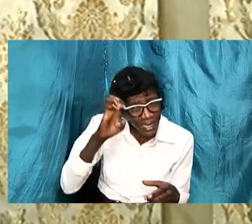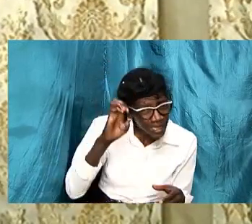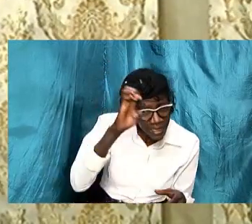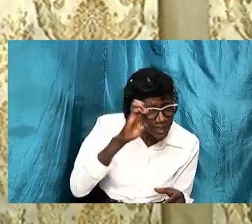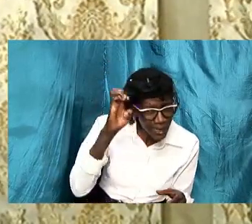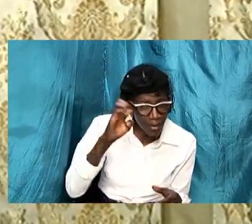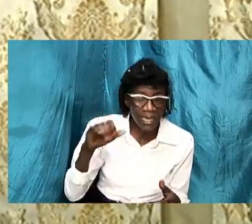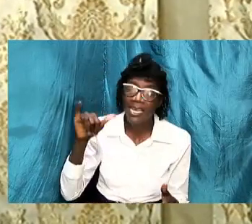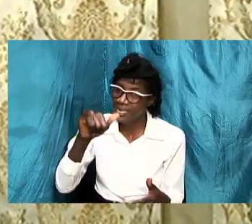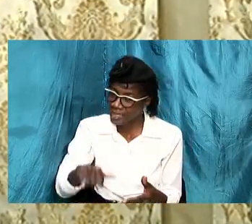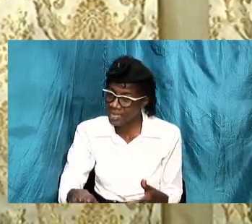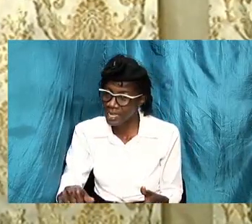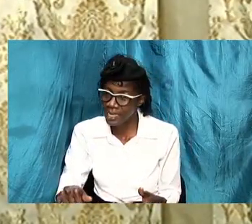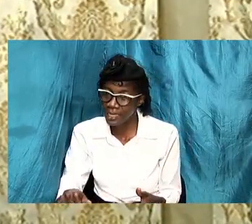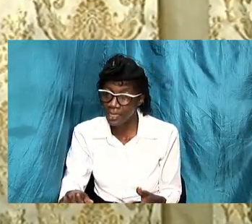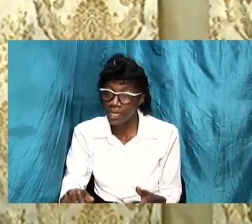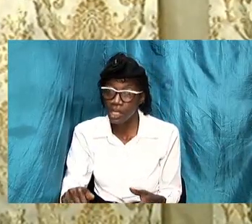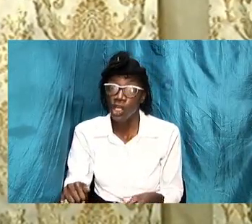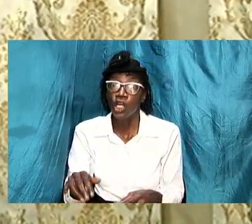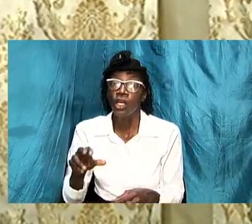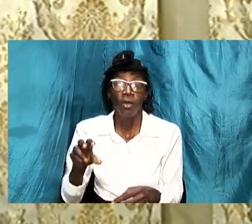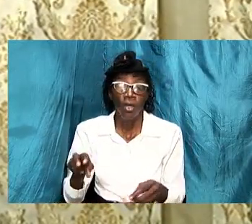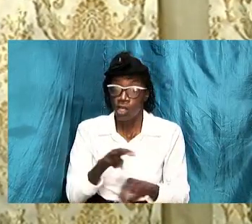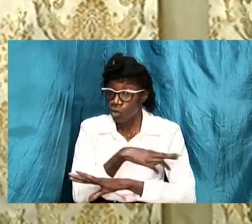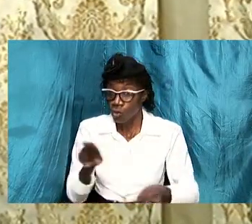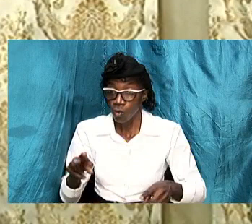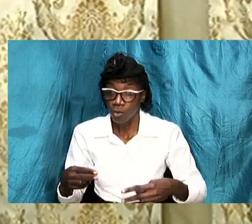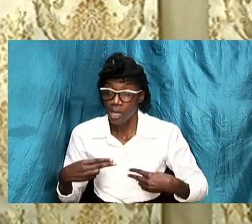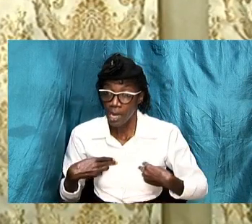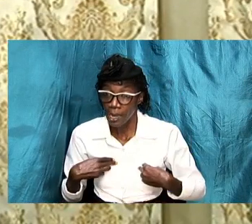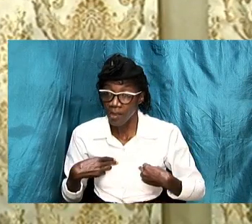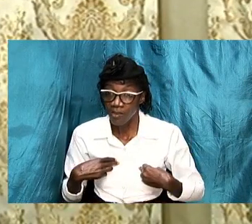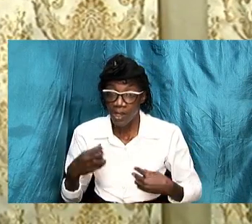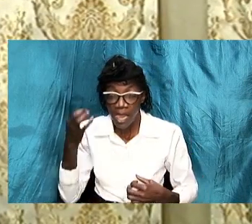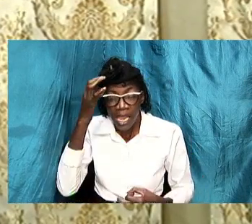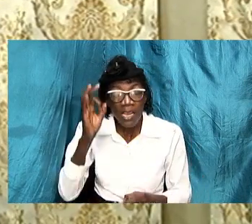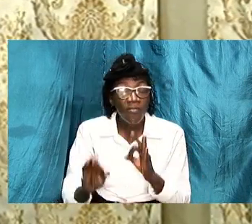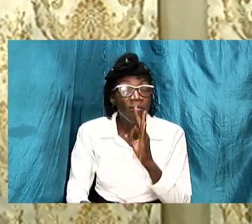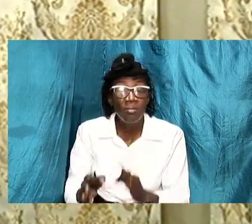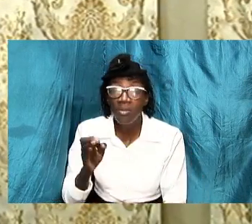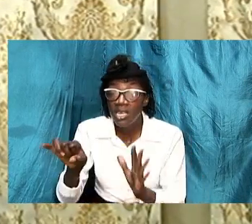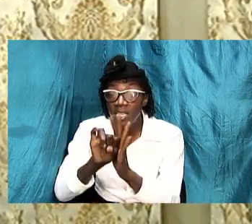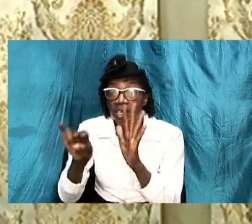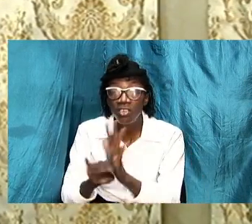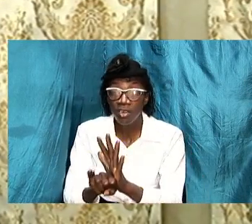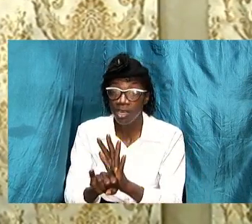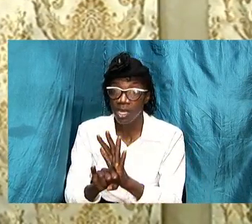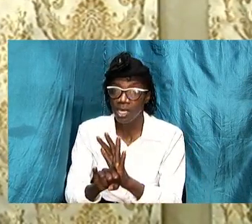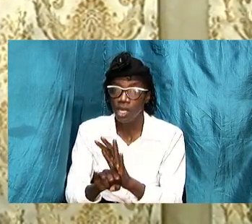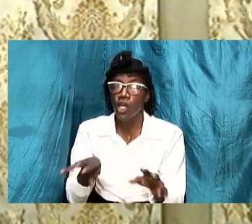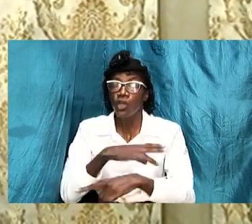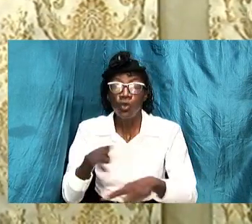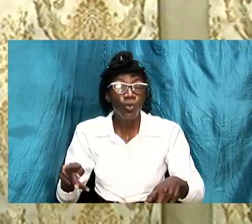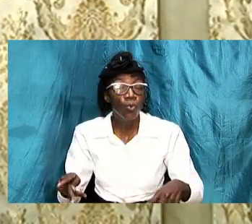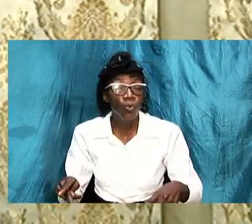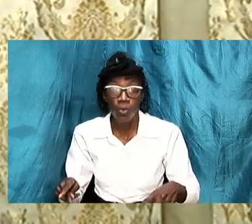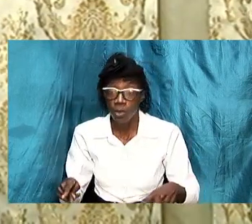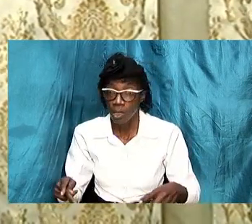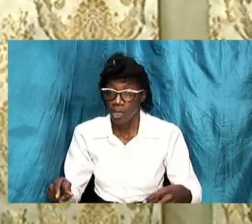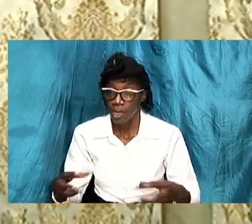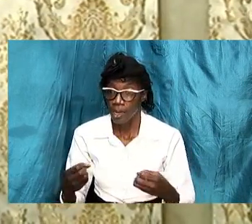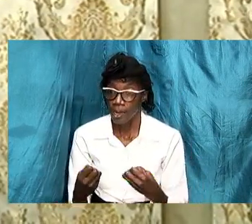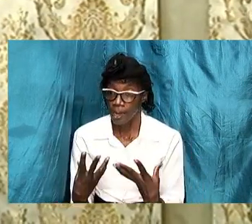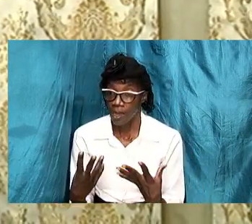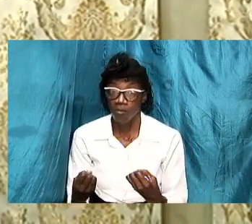lack of information in many instances and therefore the lack of knowledge has